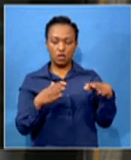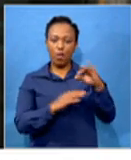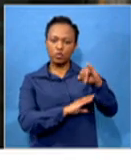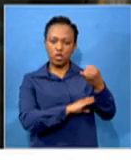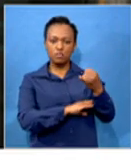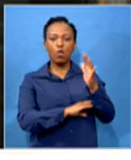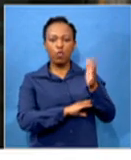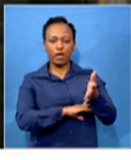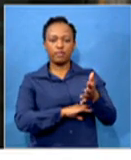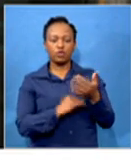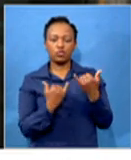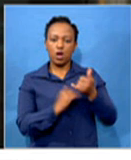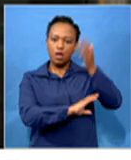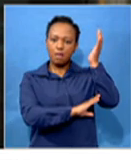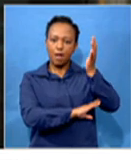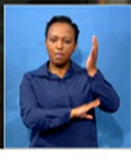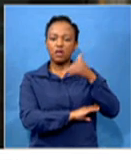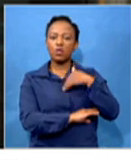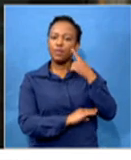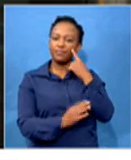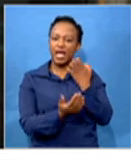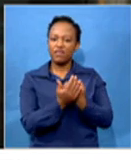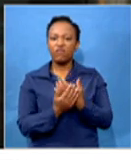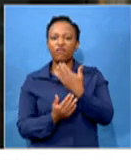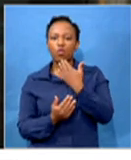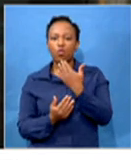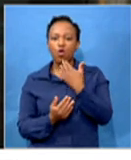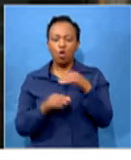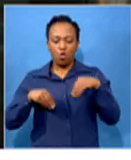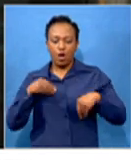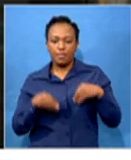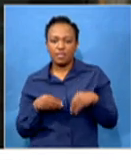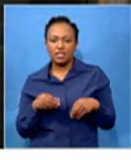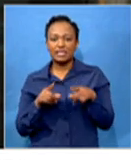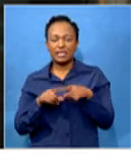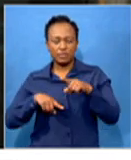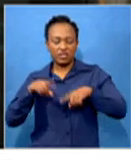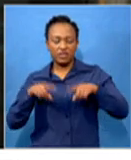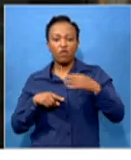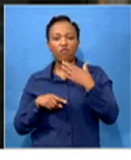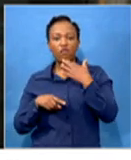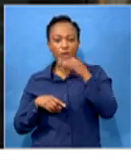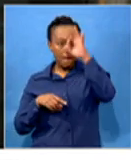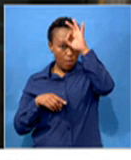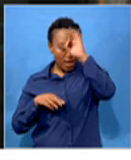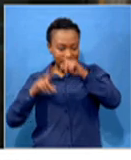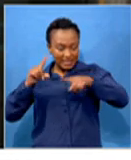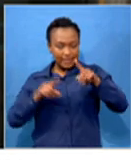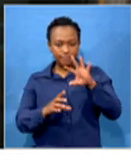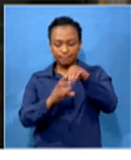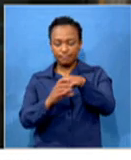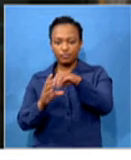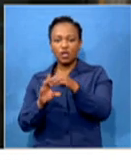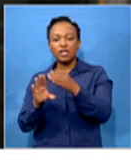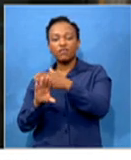the inquiry will hear evidence relating to allegations of corruption at different law enforcement agencies. Now, former Police